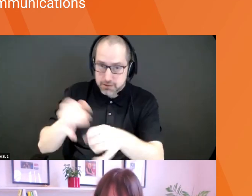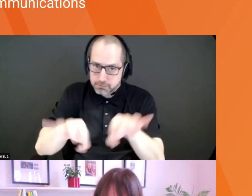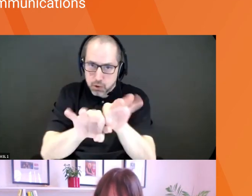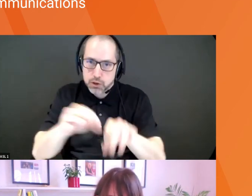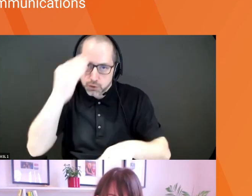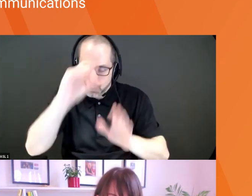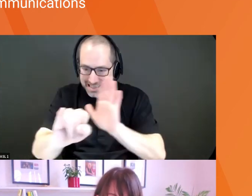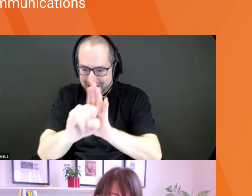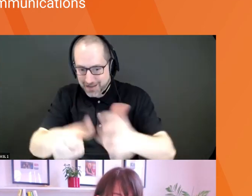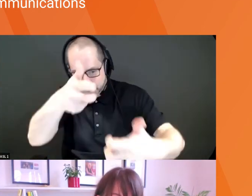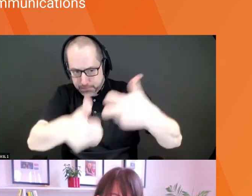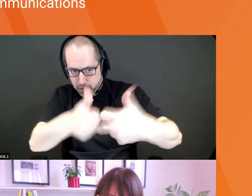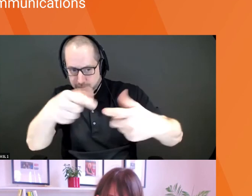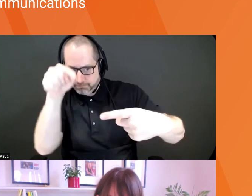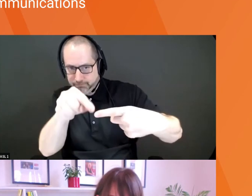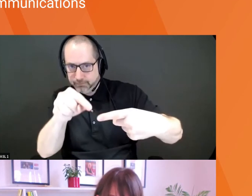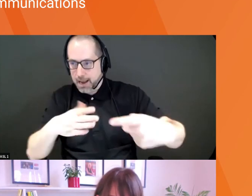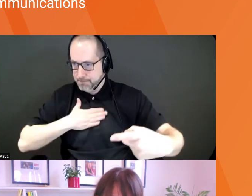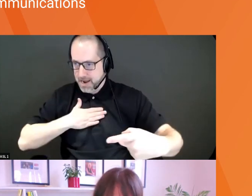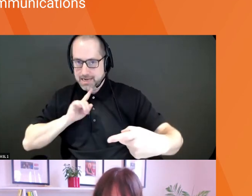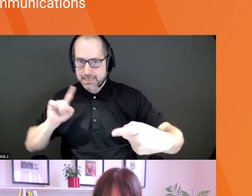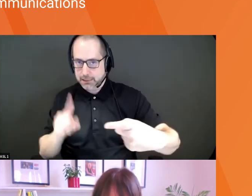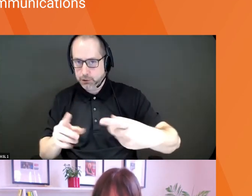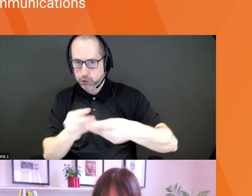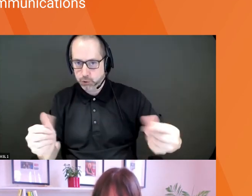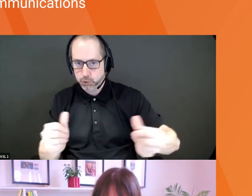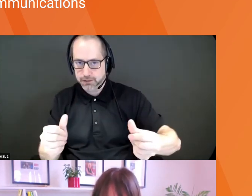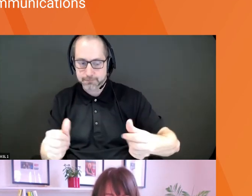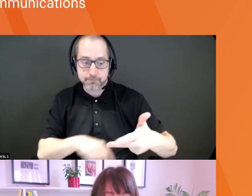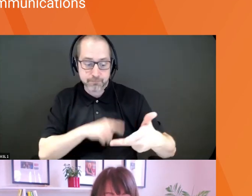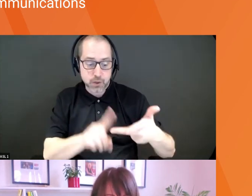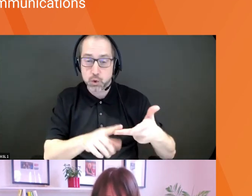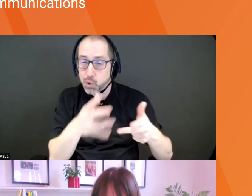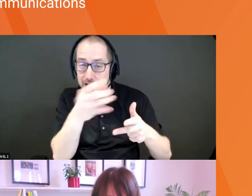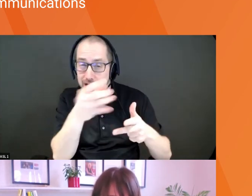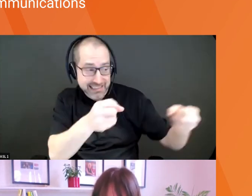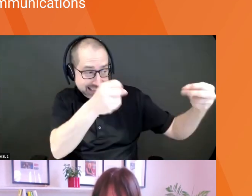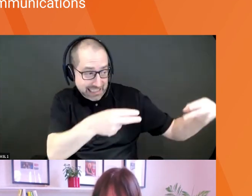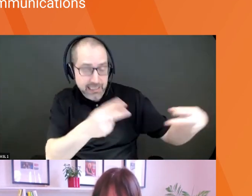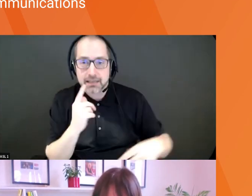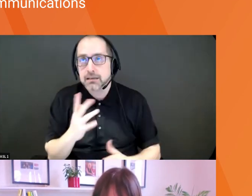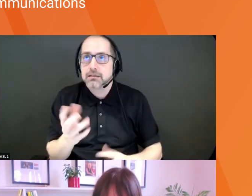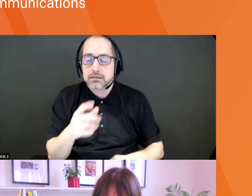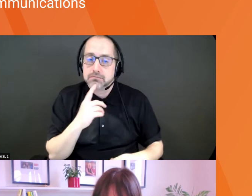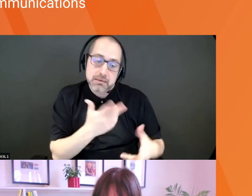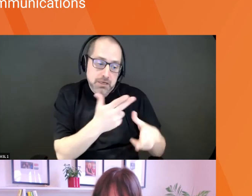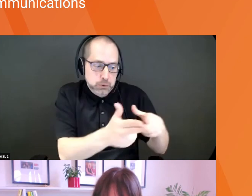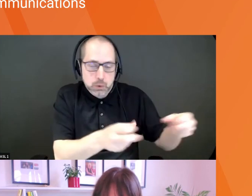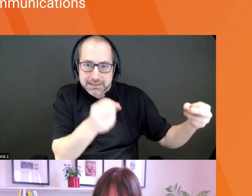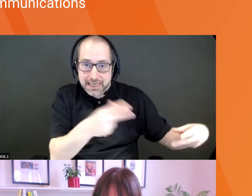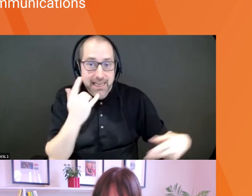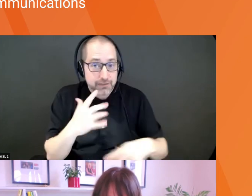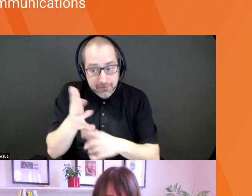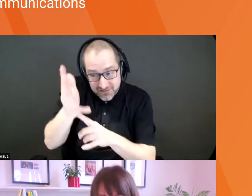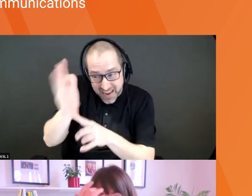still throw in, um, uh, your company slide. It might be a shorter slide. If it's a five minute pitch and you're only allowed five slides,